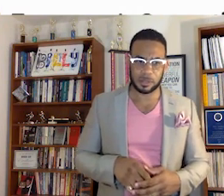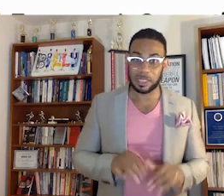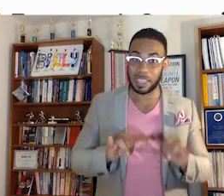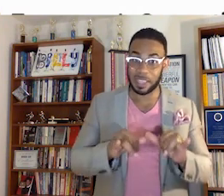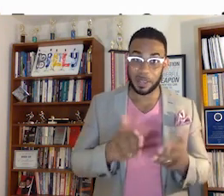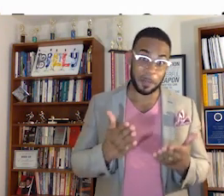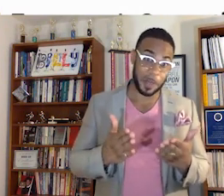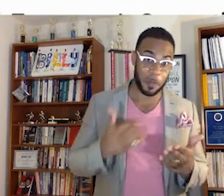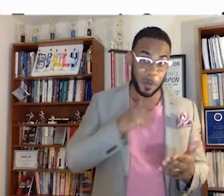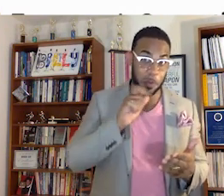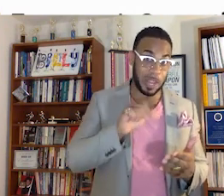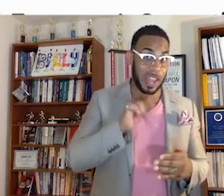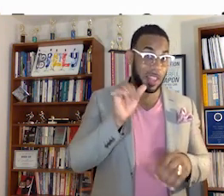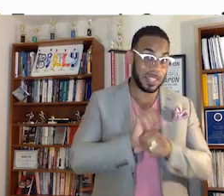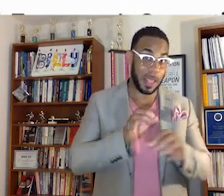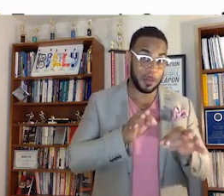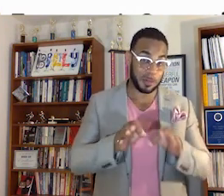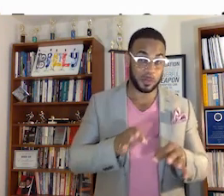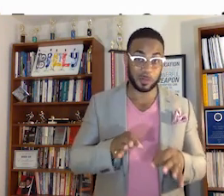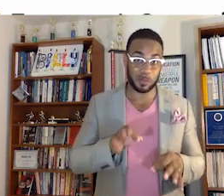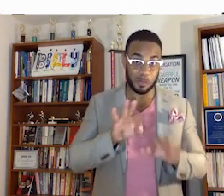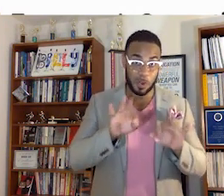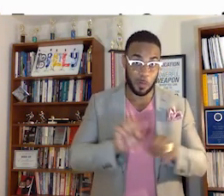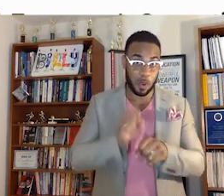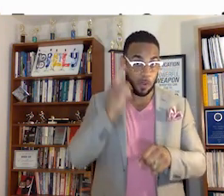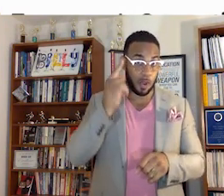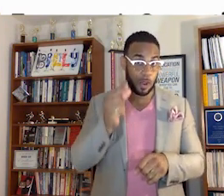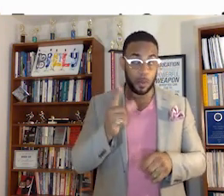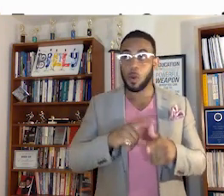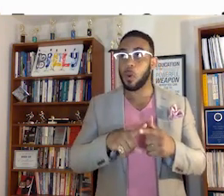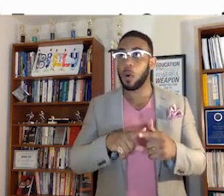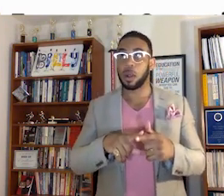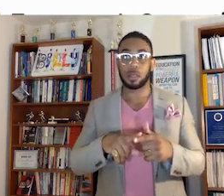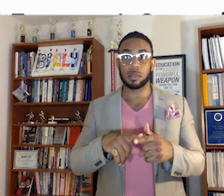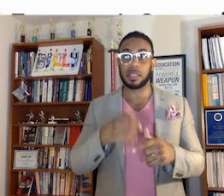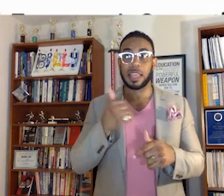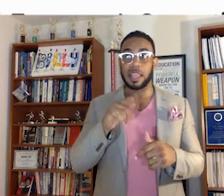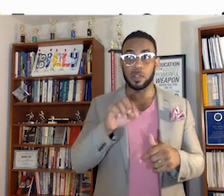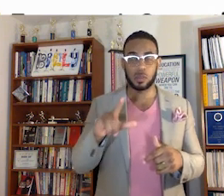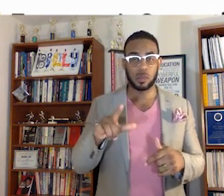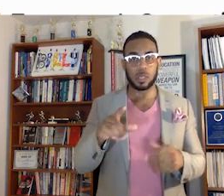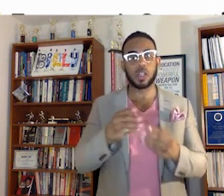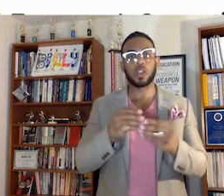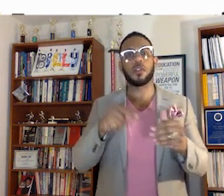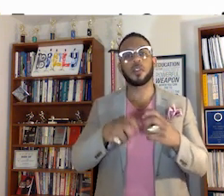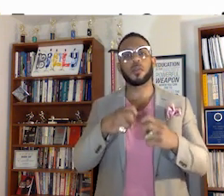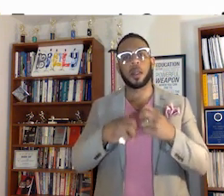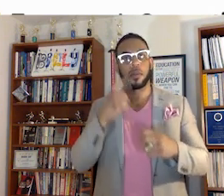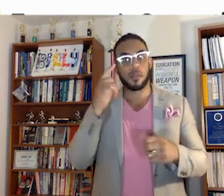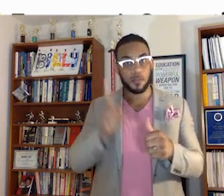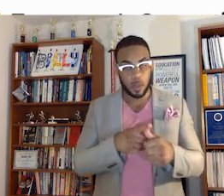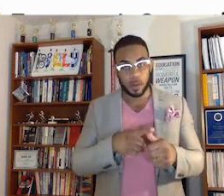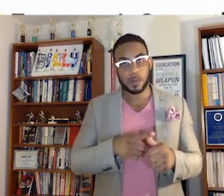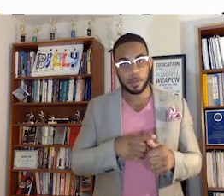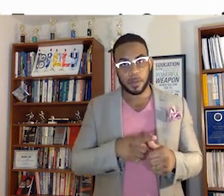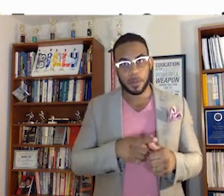Engineers, maybe we don't need another JavaScript framework for a little bit or a Kubernetes tool. Let's solve this problem first